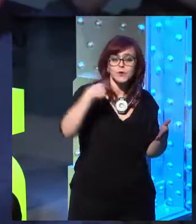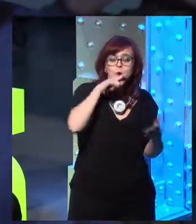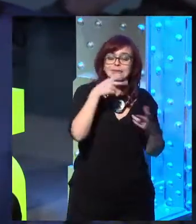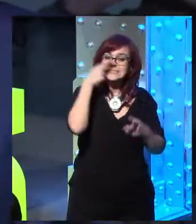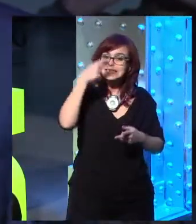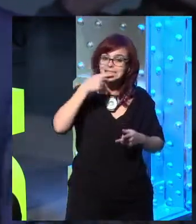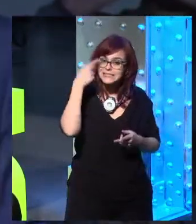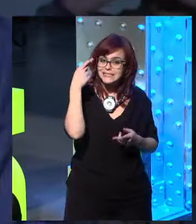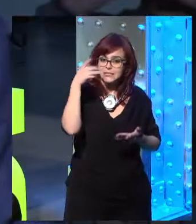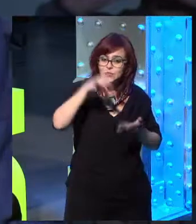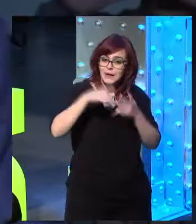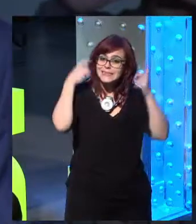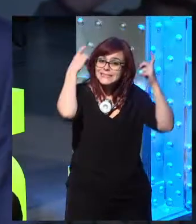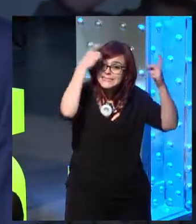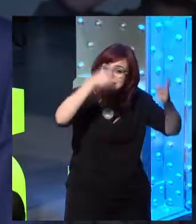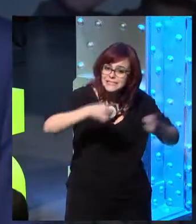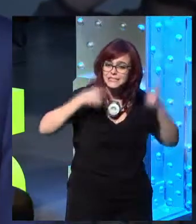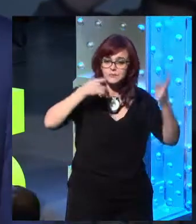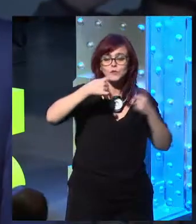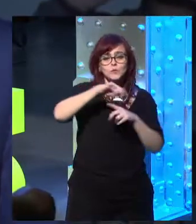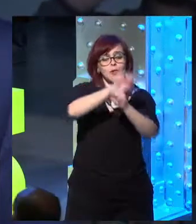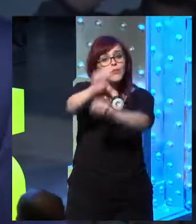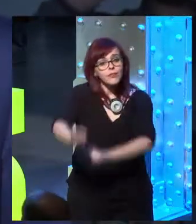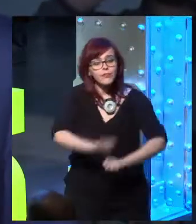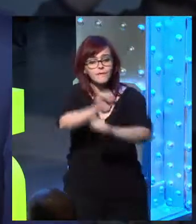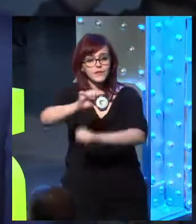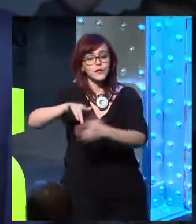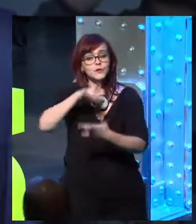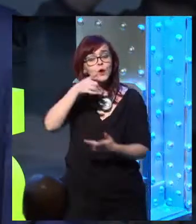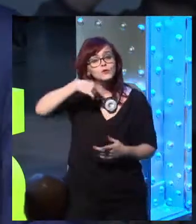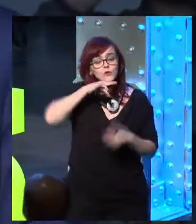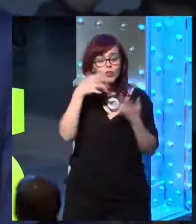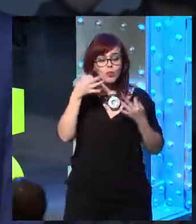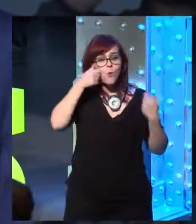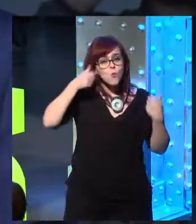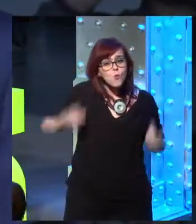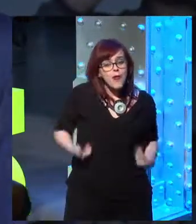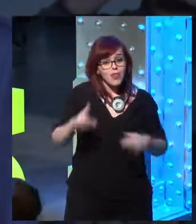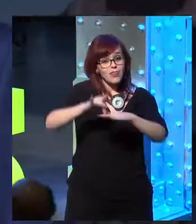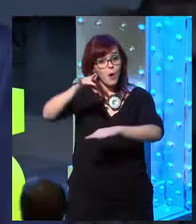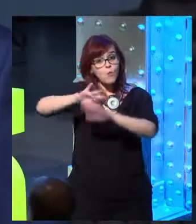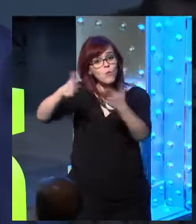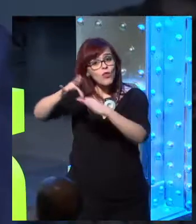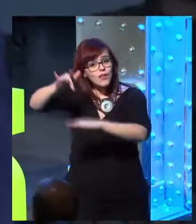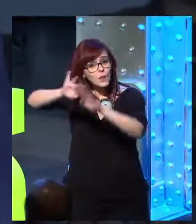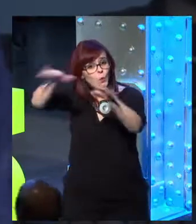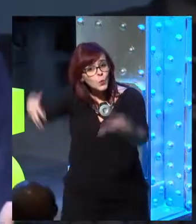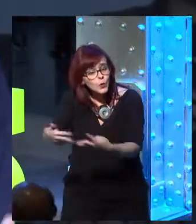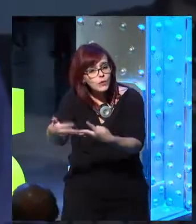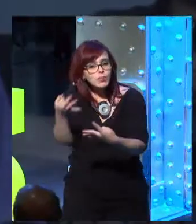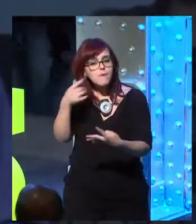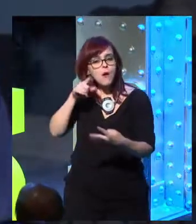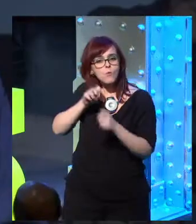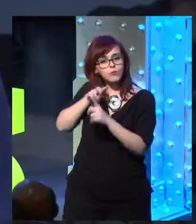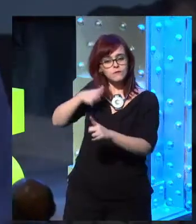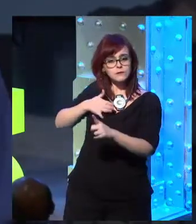being very important for Telefonica with an attempt that we defend. And it is that we have to humanize digitalization.